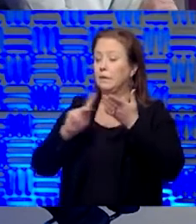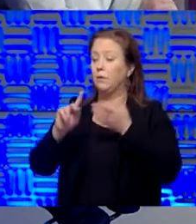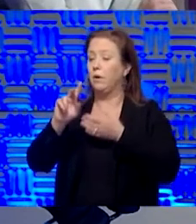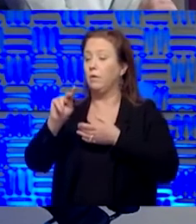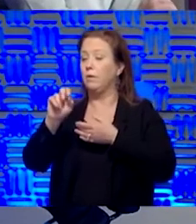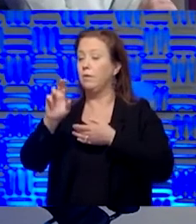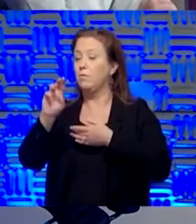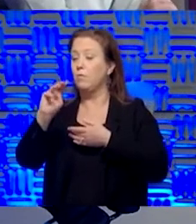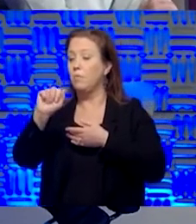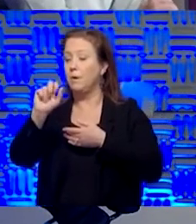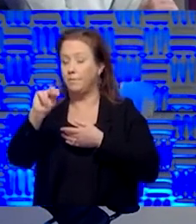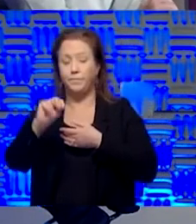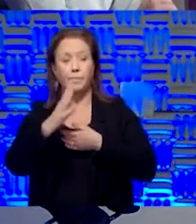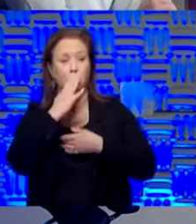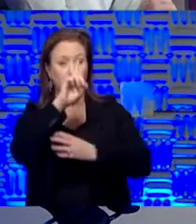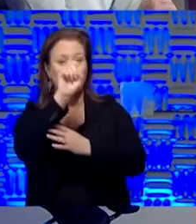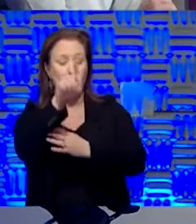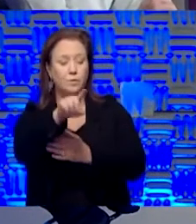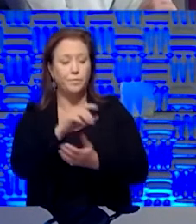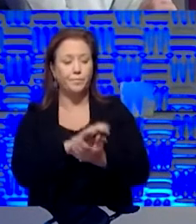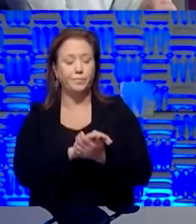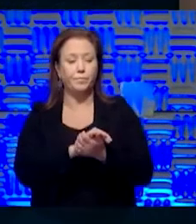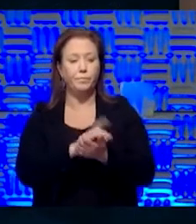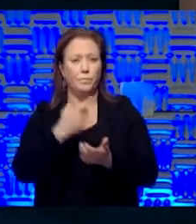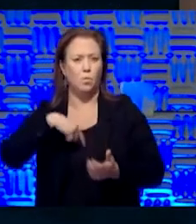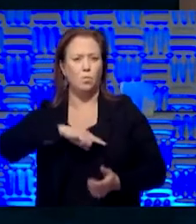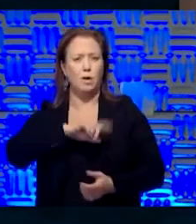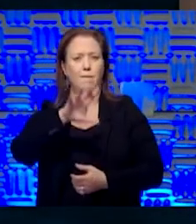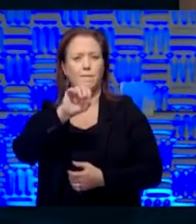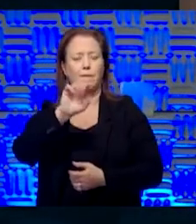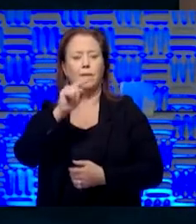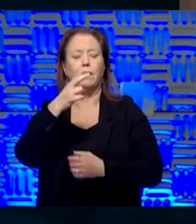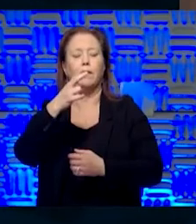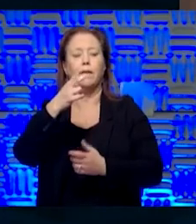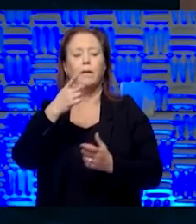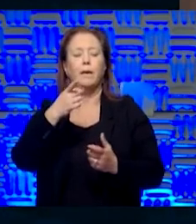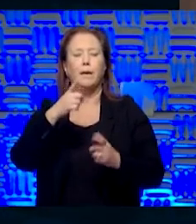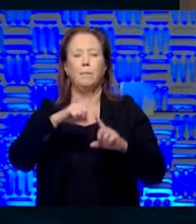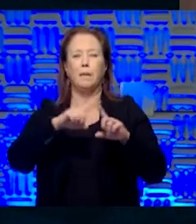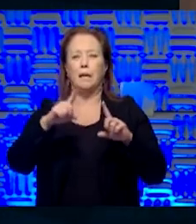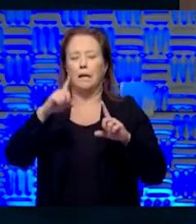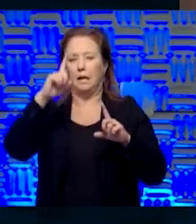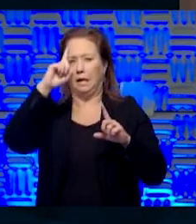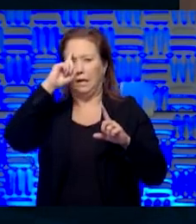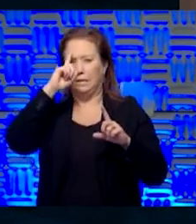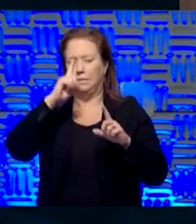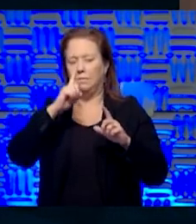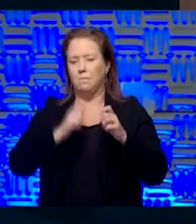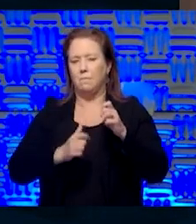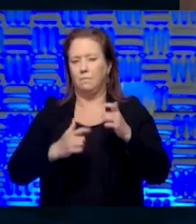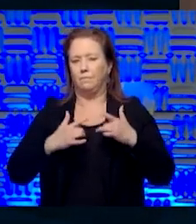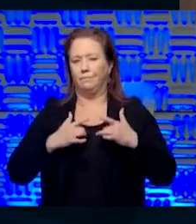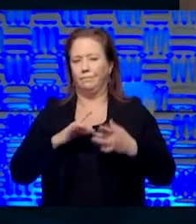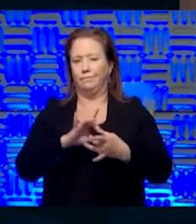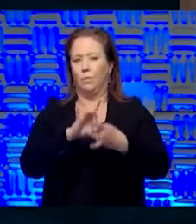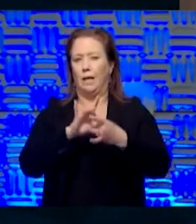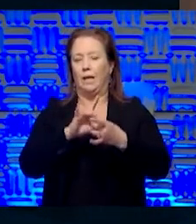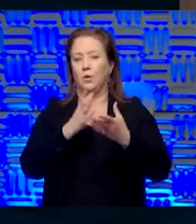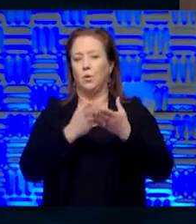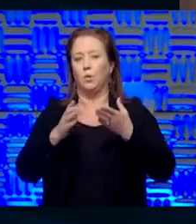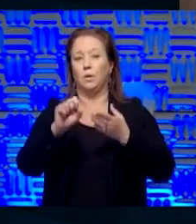The, uh, that's a good question. We, uh, I think it's a, it's mostly about supply chain. Um,